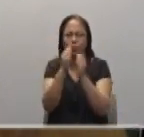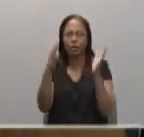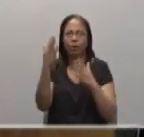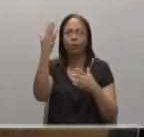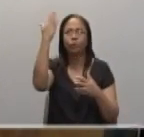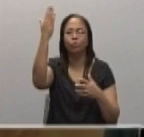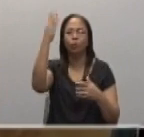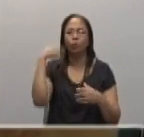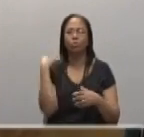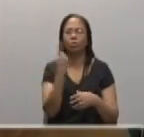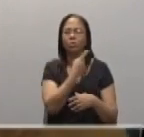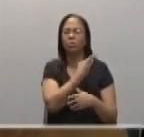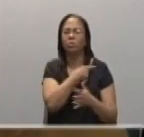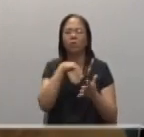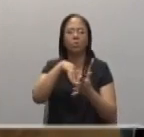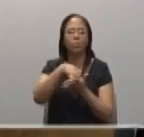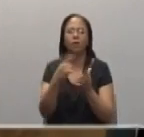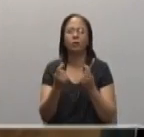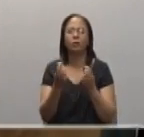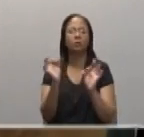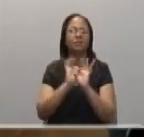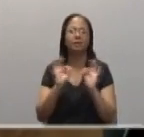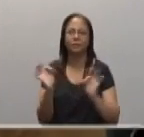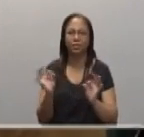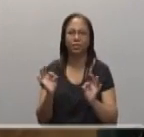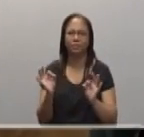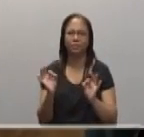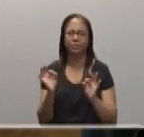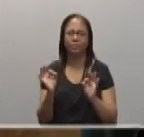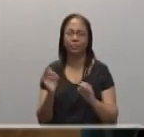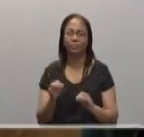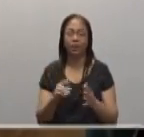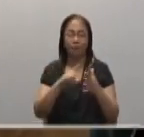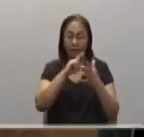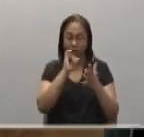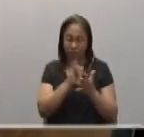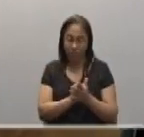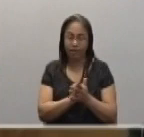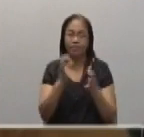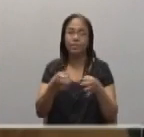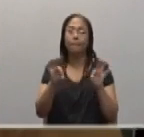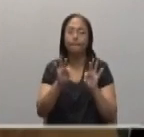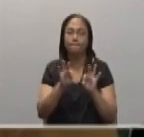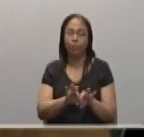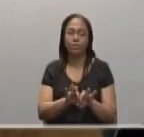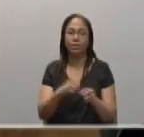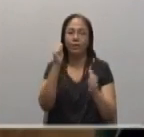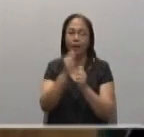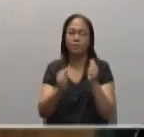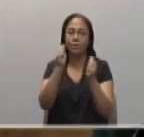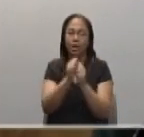we can do nothing. And this is important, dear brothers and sisters, every Sunday